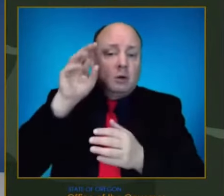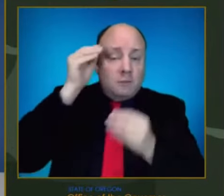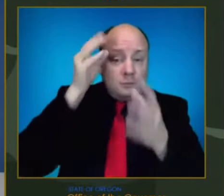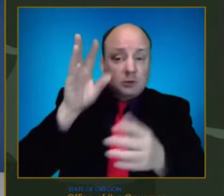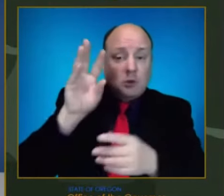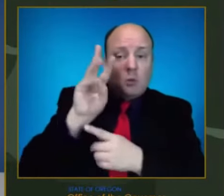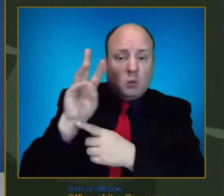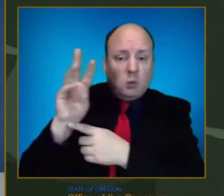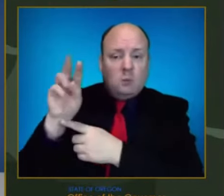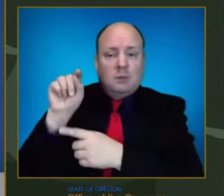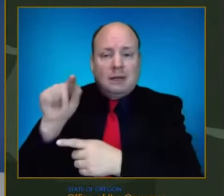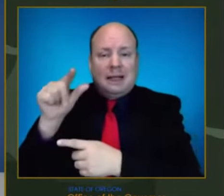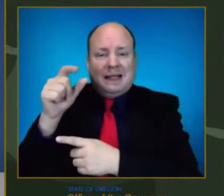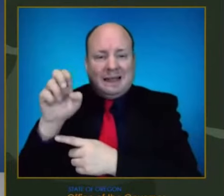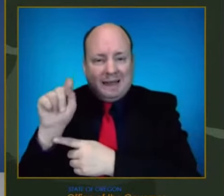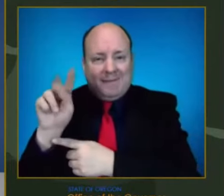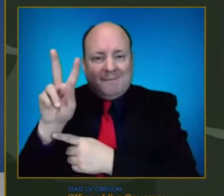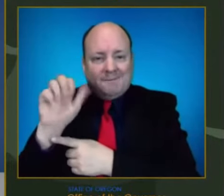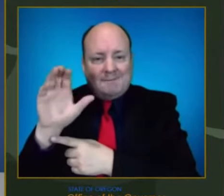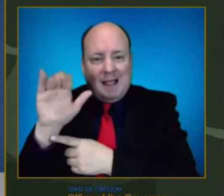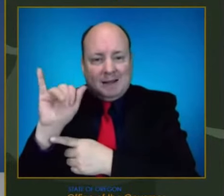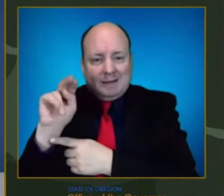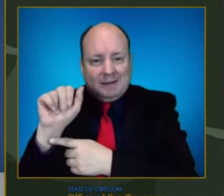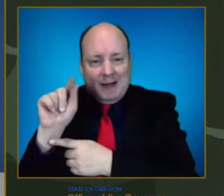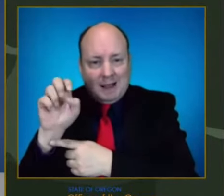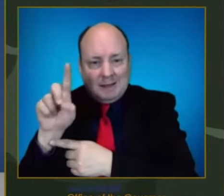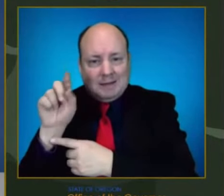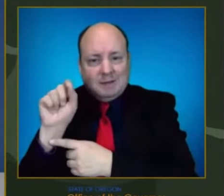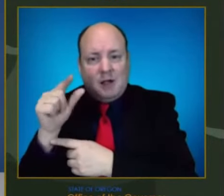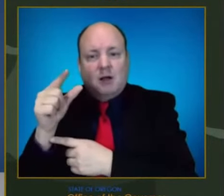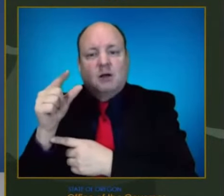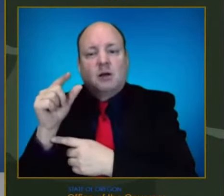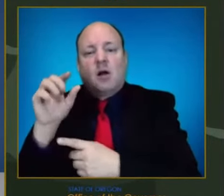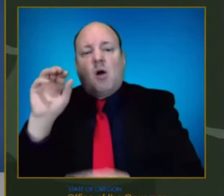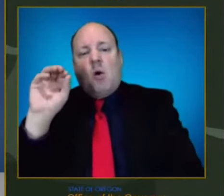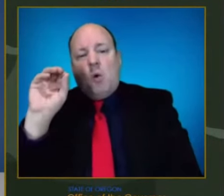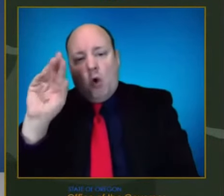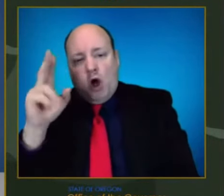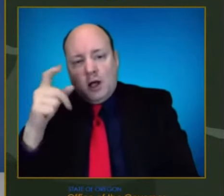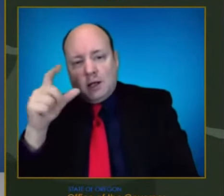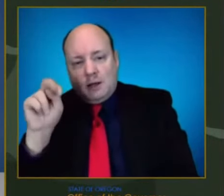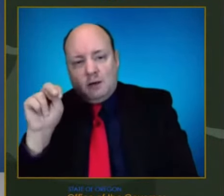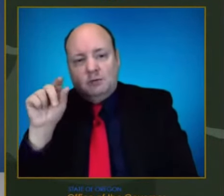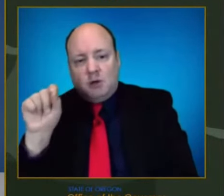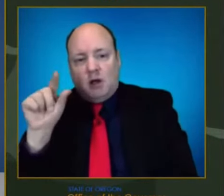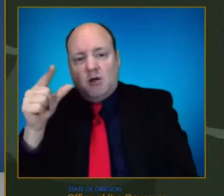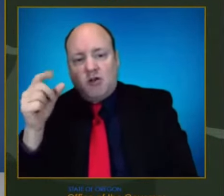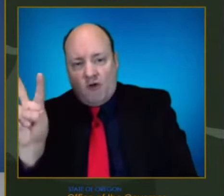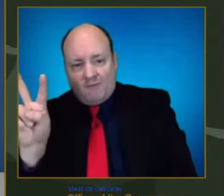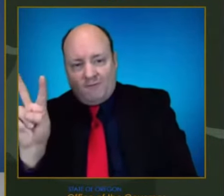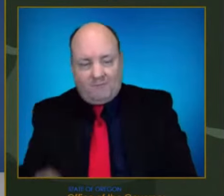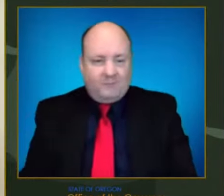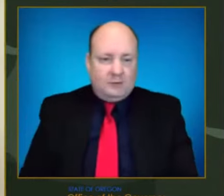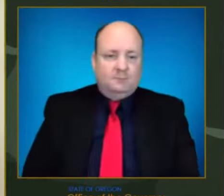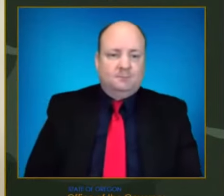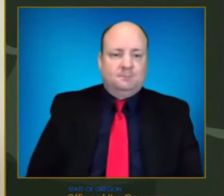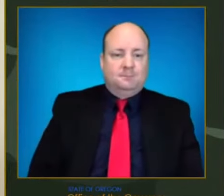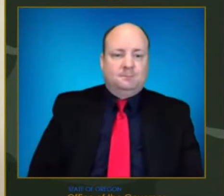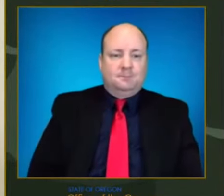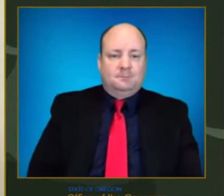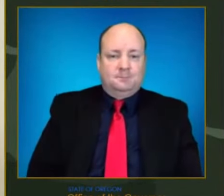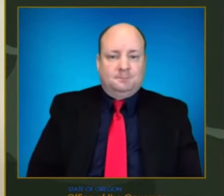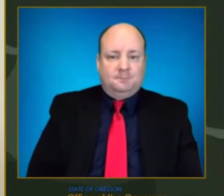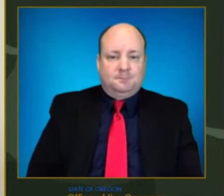.gov. Now I'll turn it back to you, Dr. Graven. Thank you, Director Allen. We are